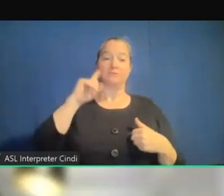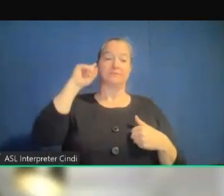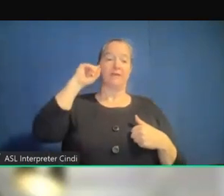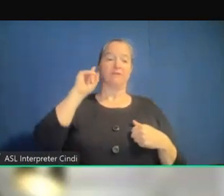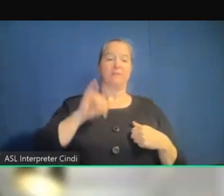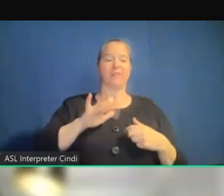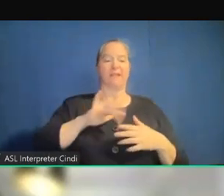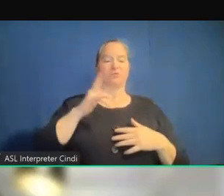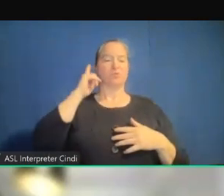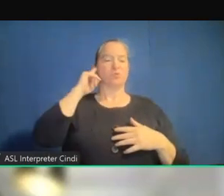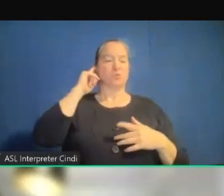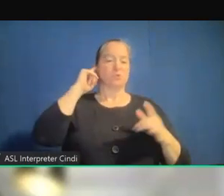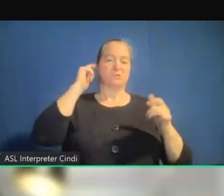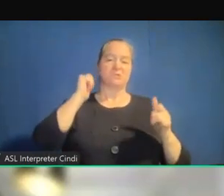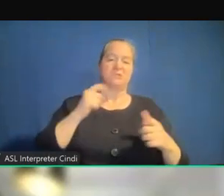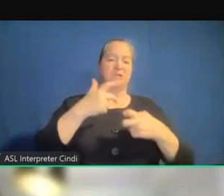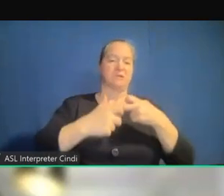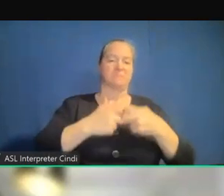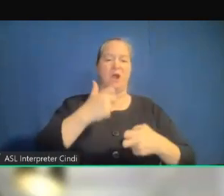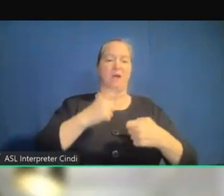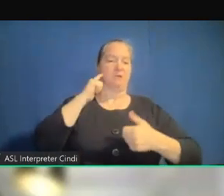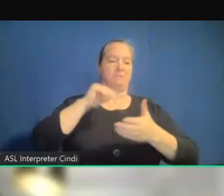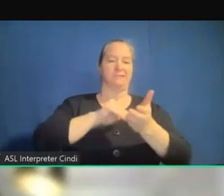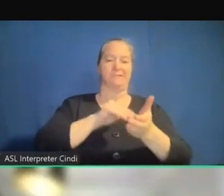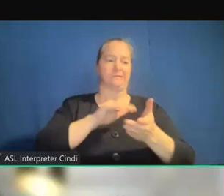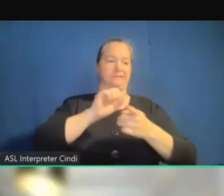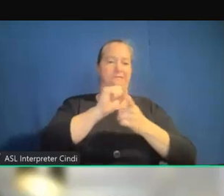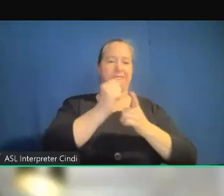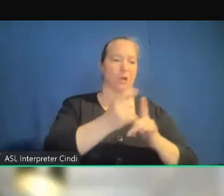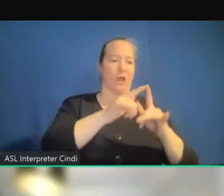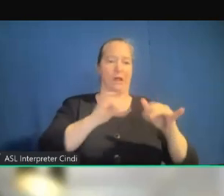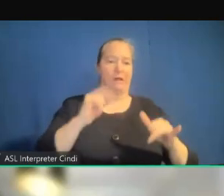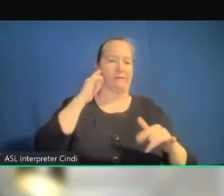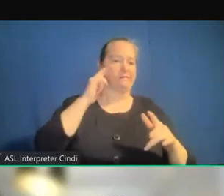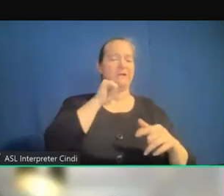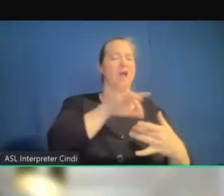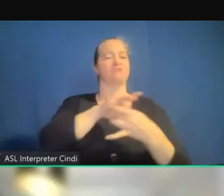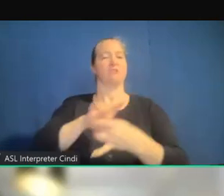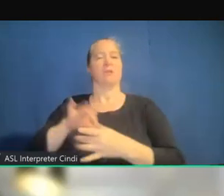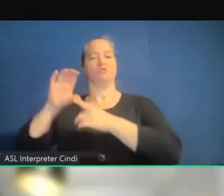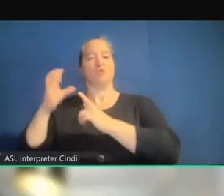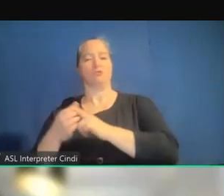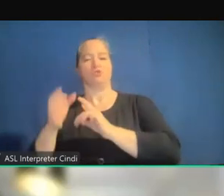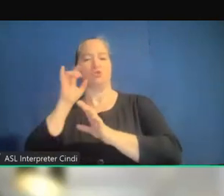as a medical condition as opposed to a cultural or identity trait.